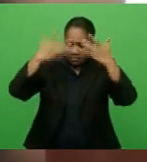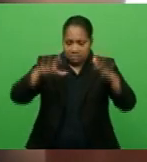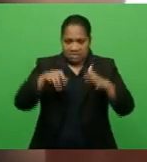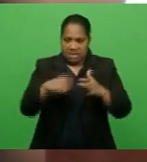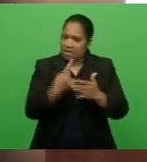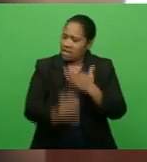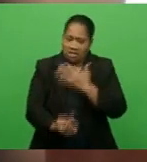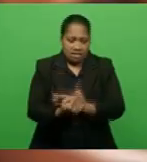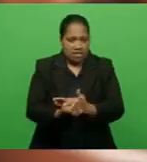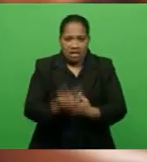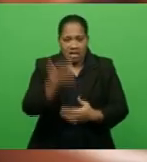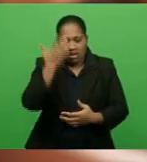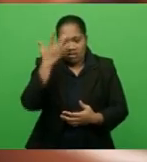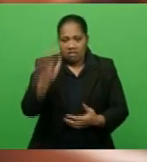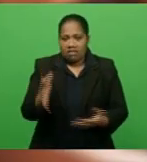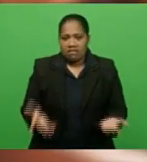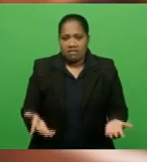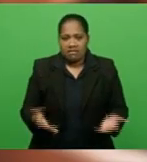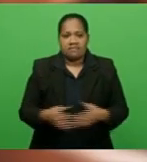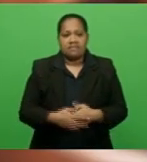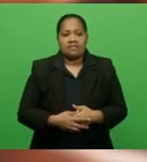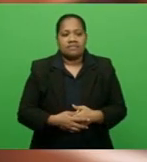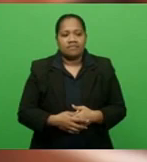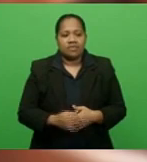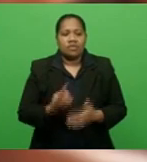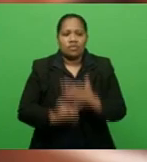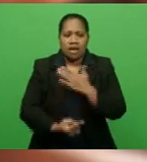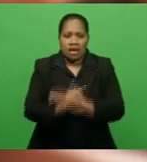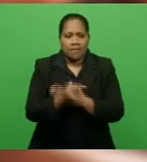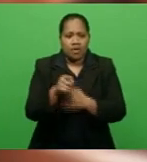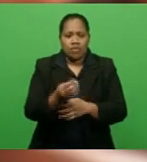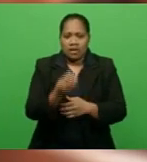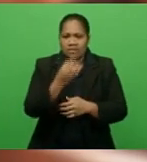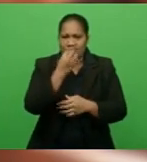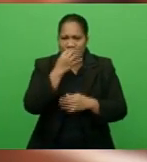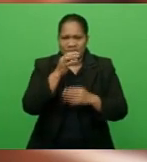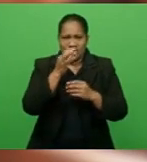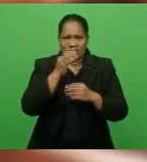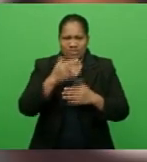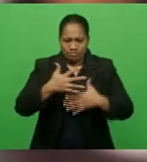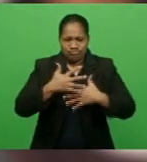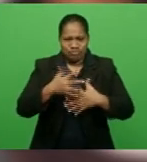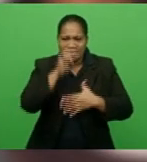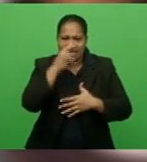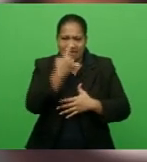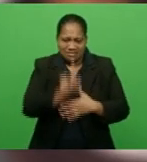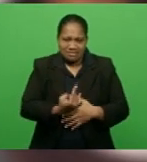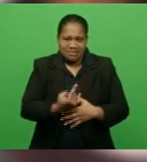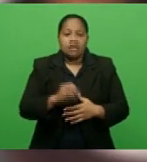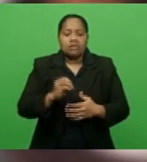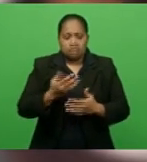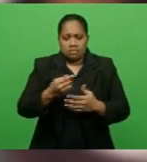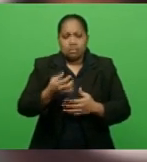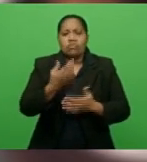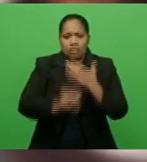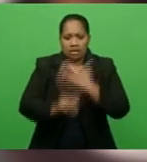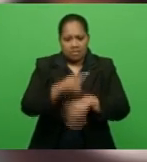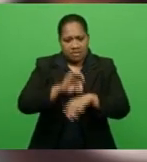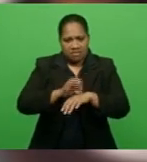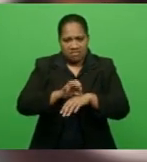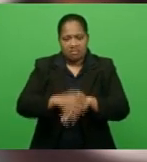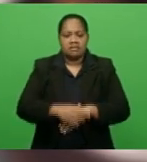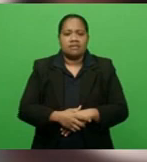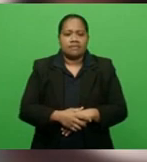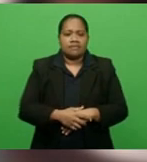this was going to happen. Powell was on a ventilator for 13 days and lost more than 12 kg during his ordeal. Medical professionals